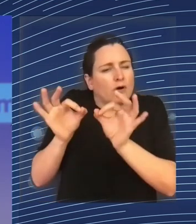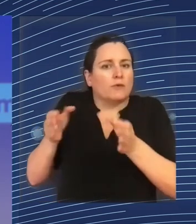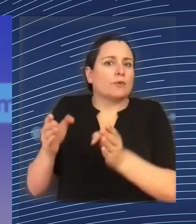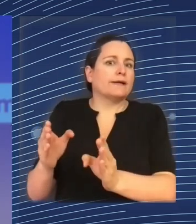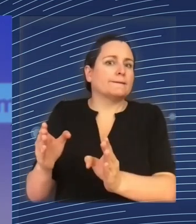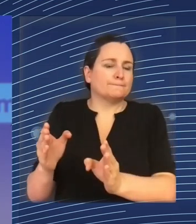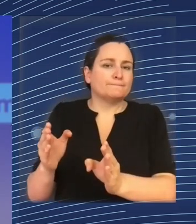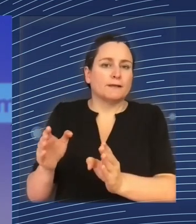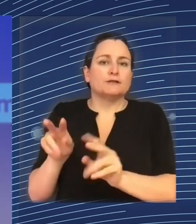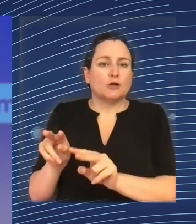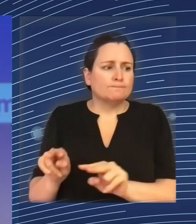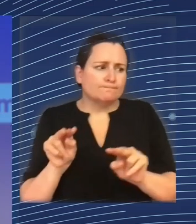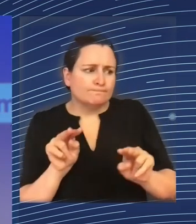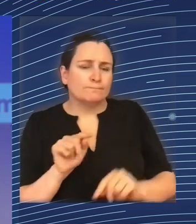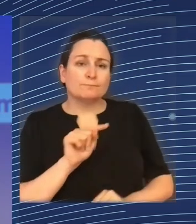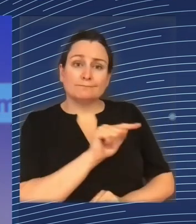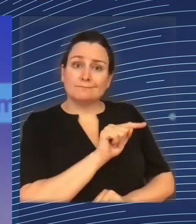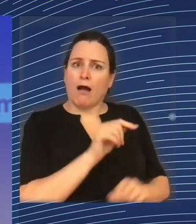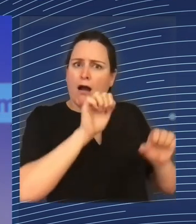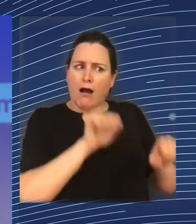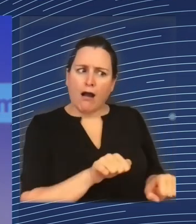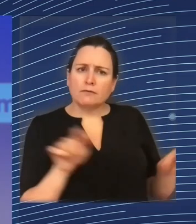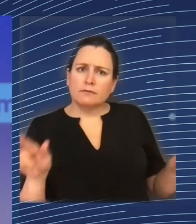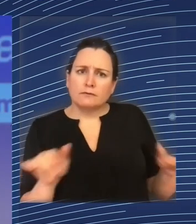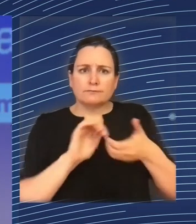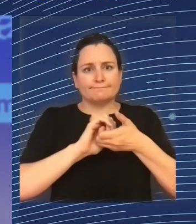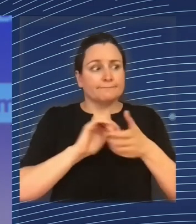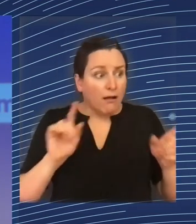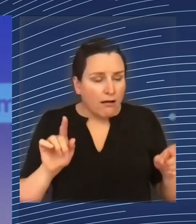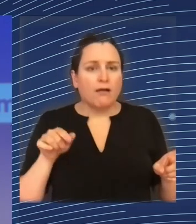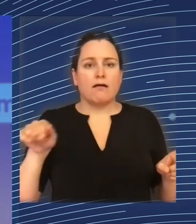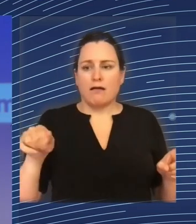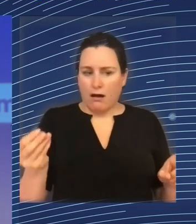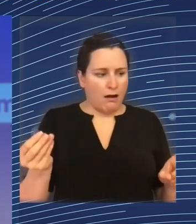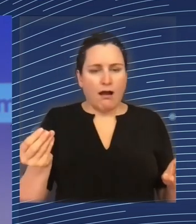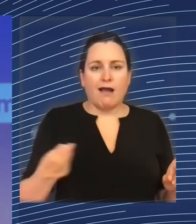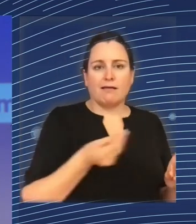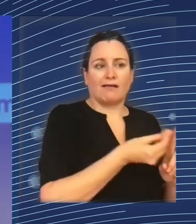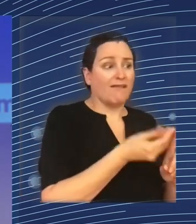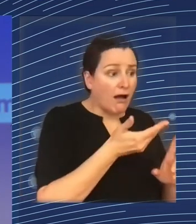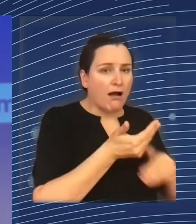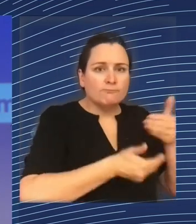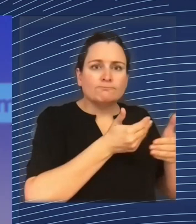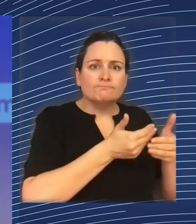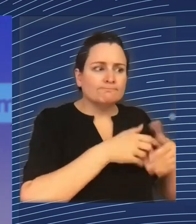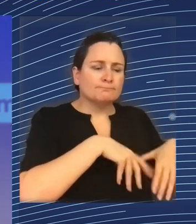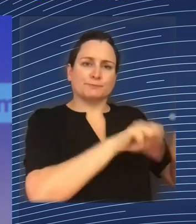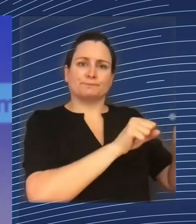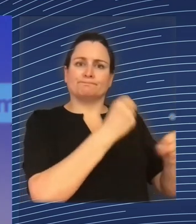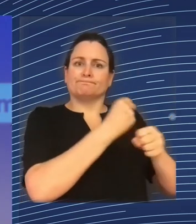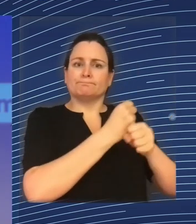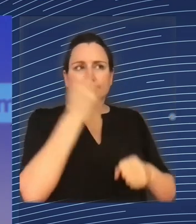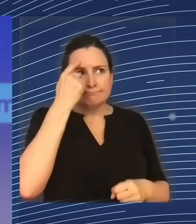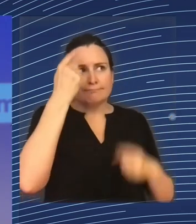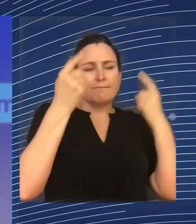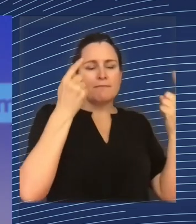have not used that potential, and making sure that we give opportunities to most people living in Europe, wherever they live. It's not